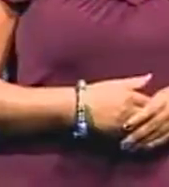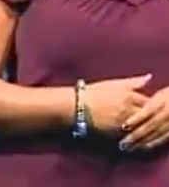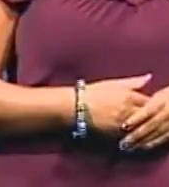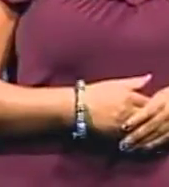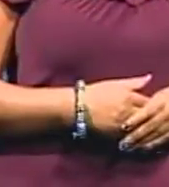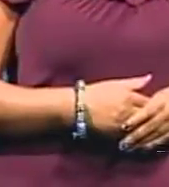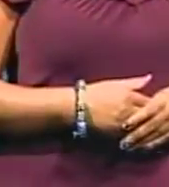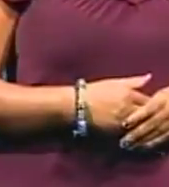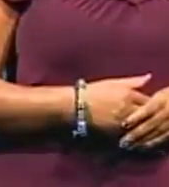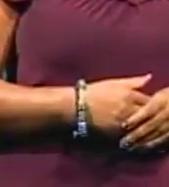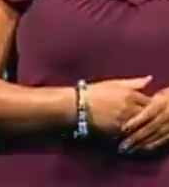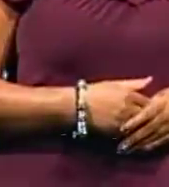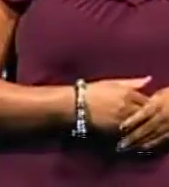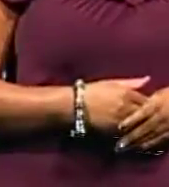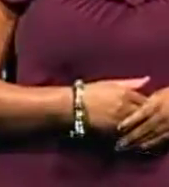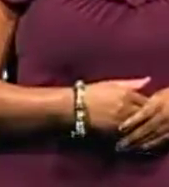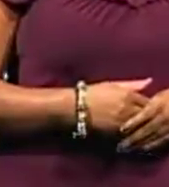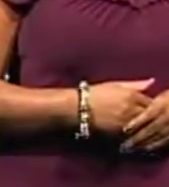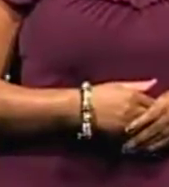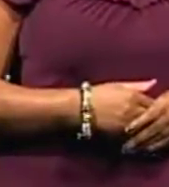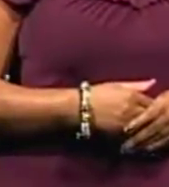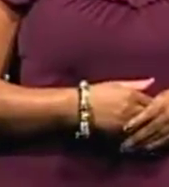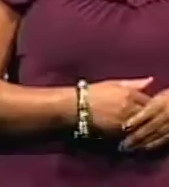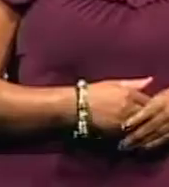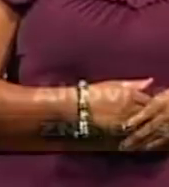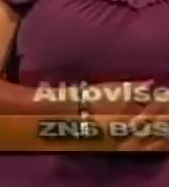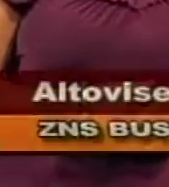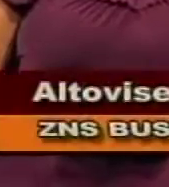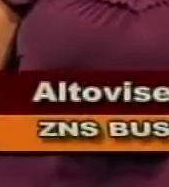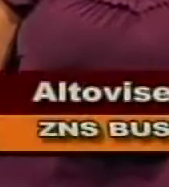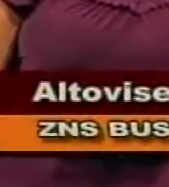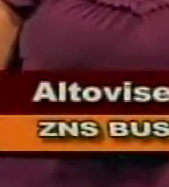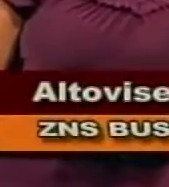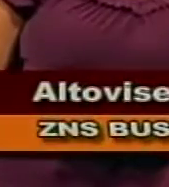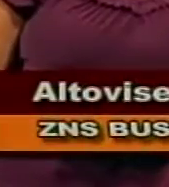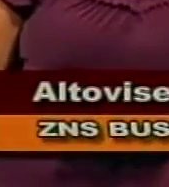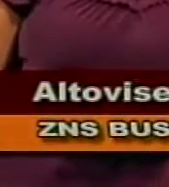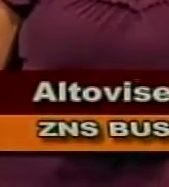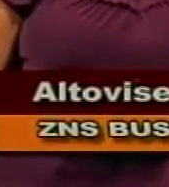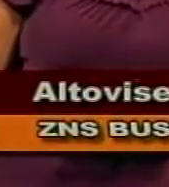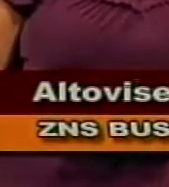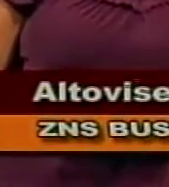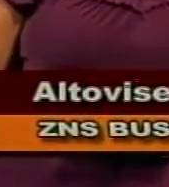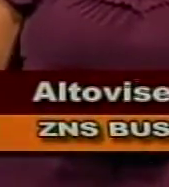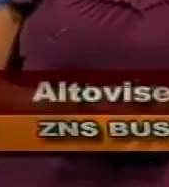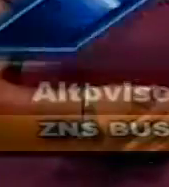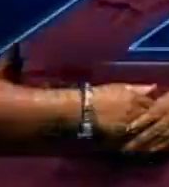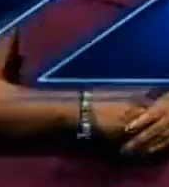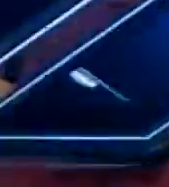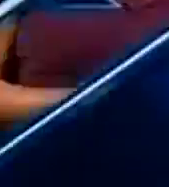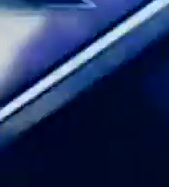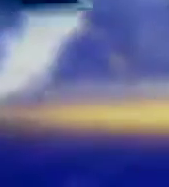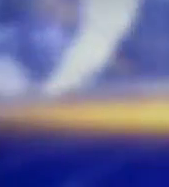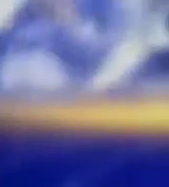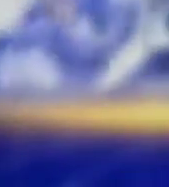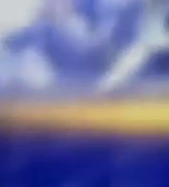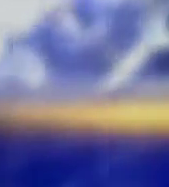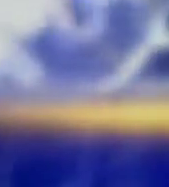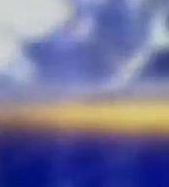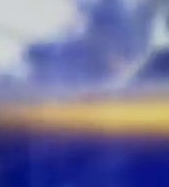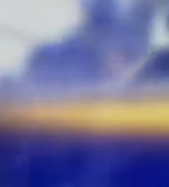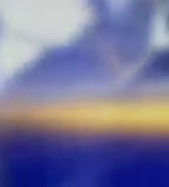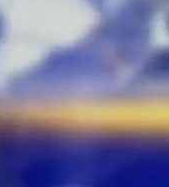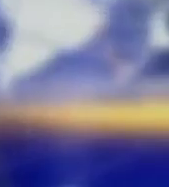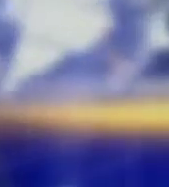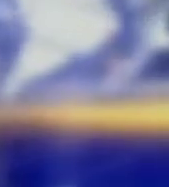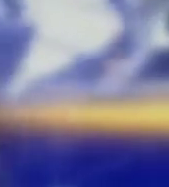Welcome to tonight's edition of the Business Beat, sponsored by Royal Fidelity. Good evening, Bahamas. I'm AltaViz Monnings. Let's take a look at what's making business news today. City Market's